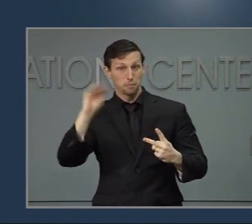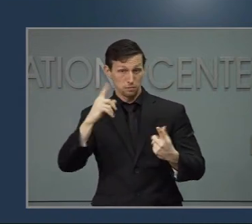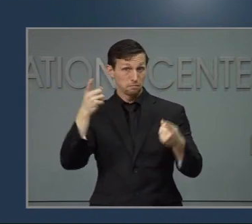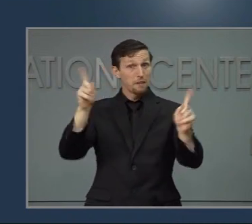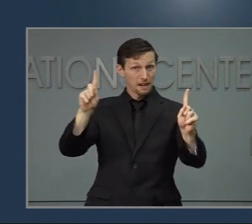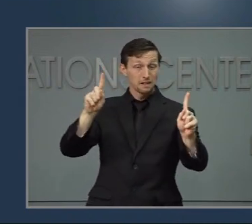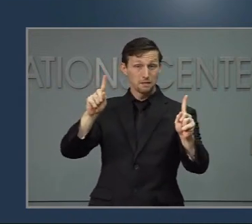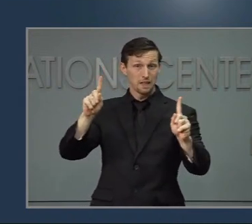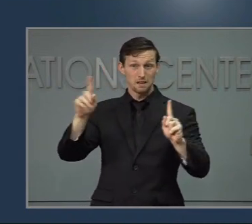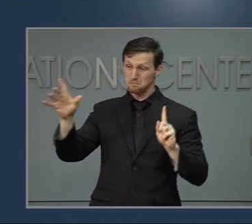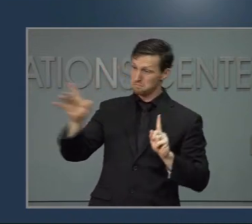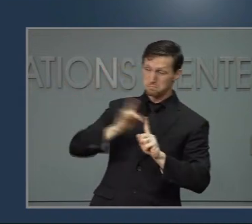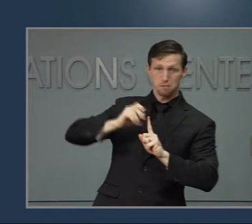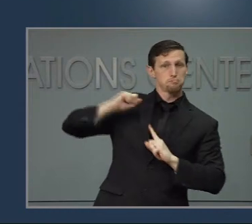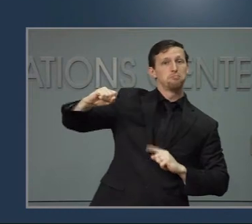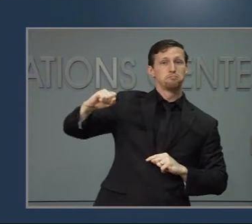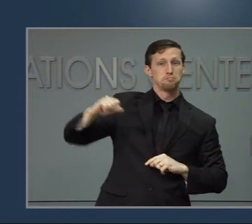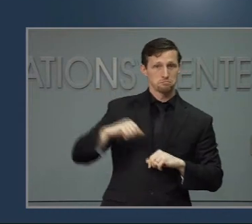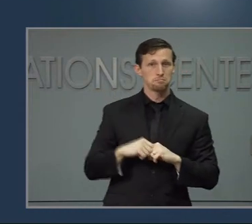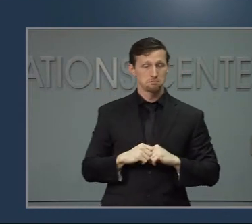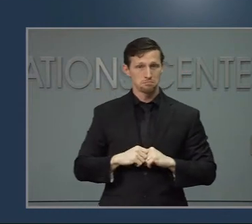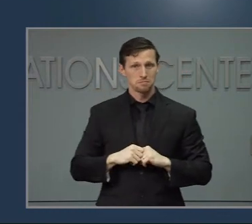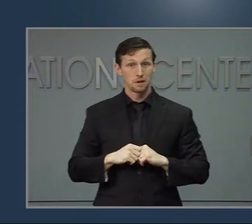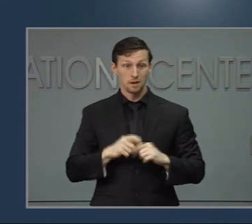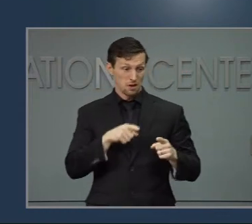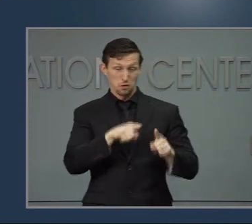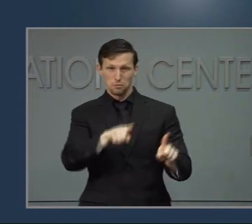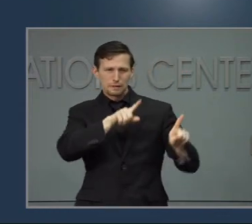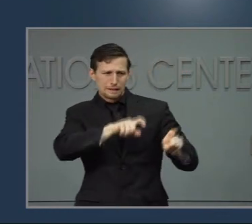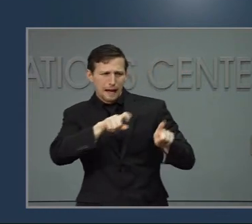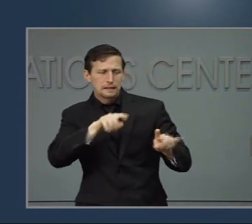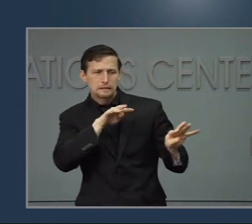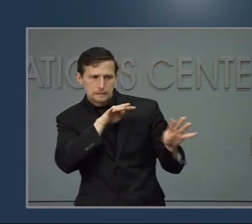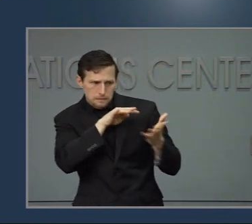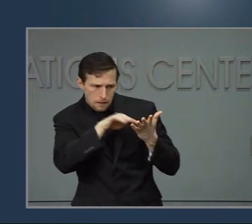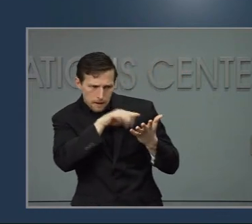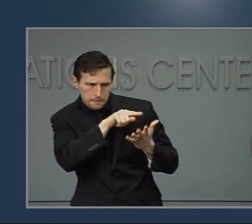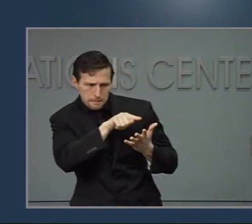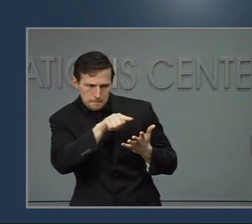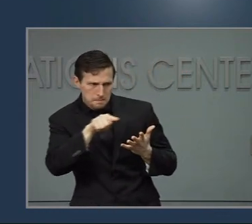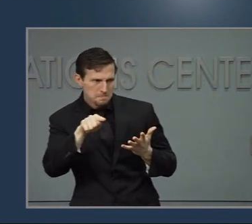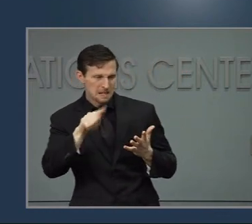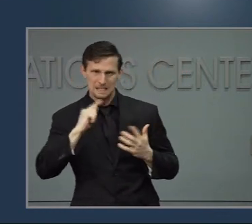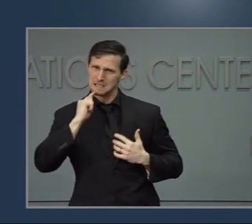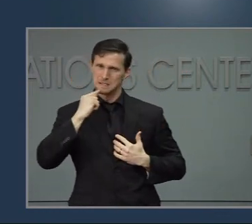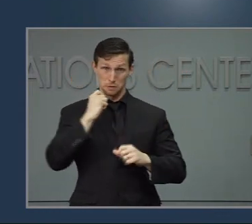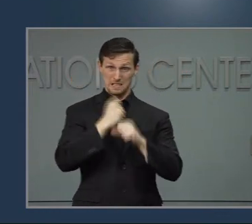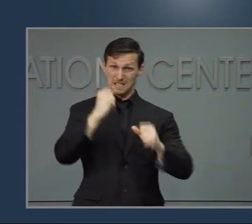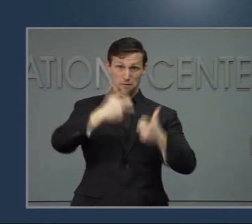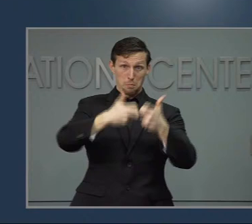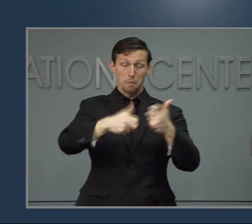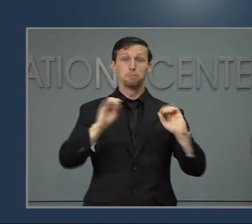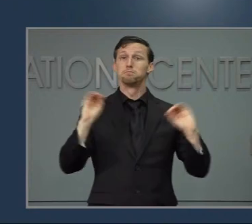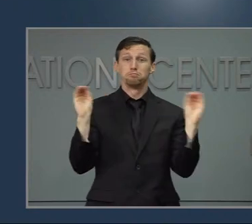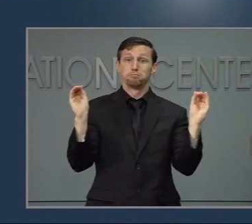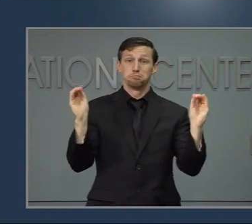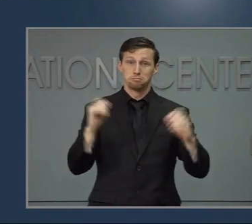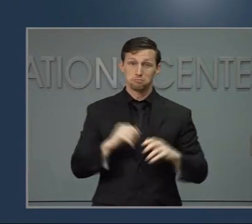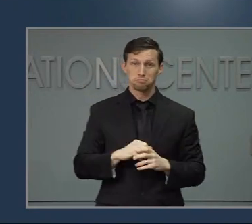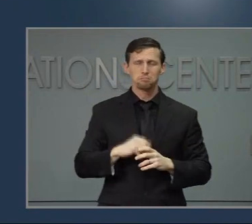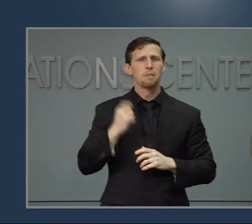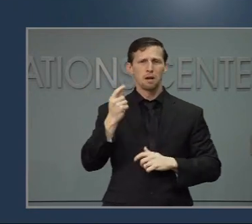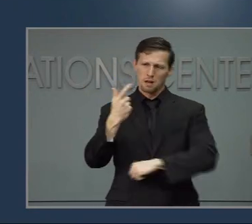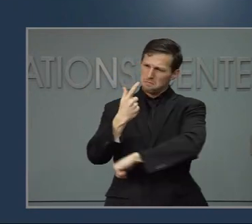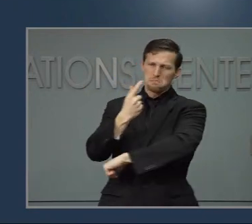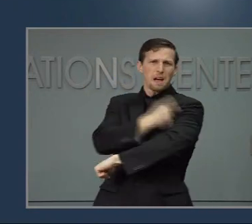There were no serious safety concerns in the clinical trials with either vaccine. You could have temporary reactions like a